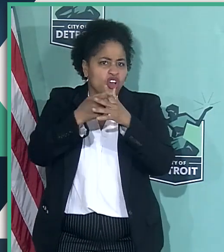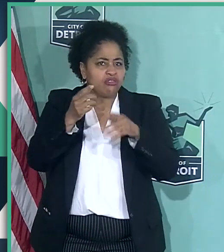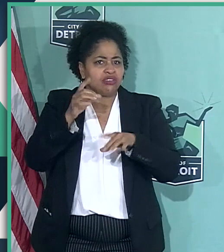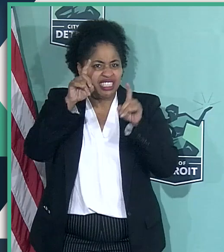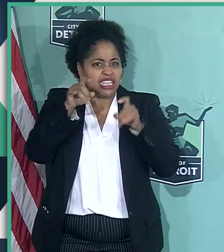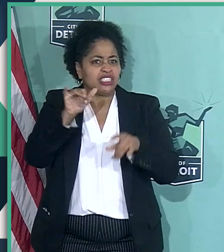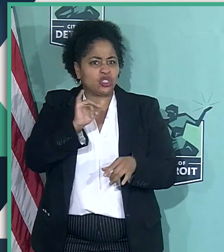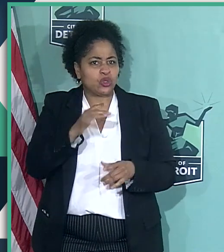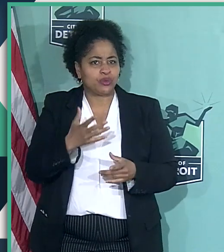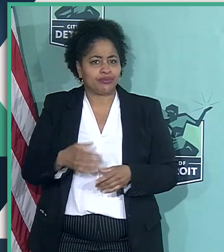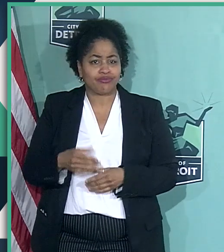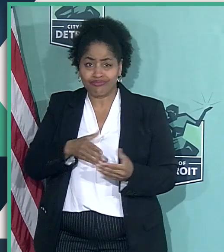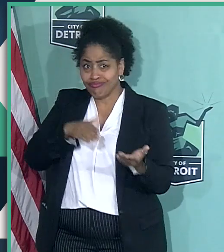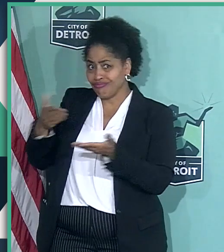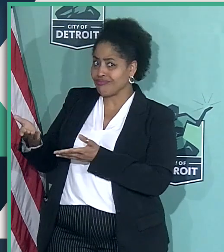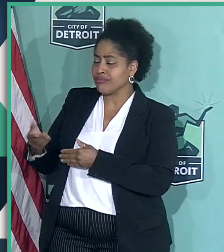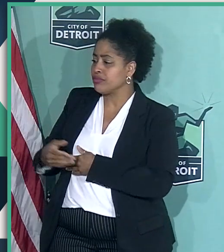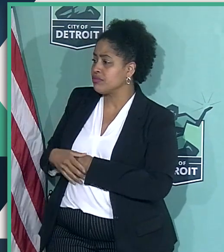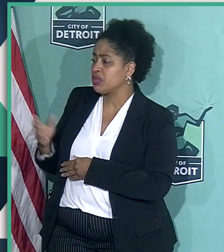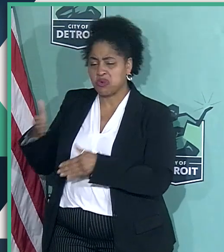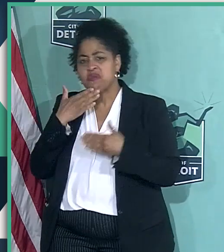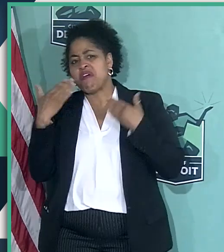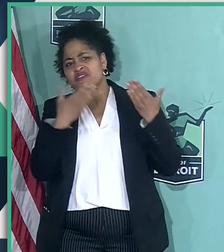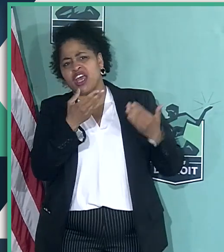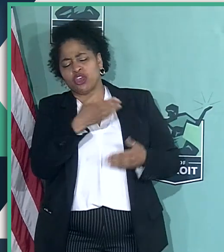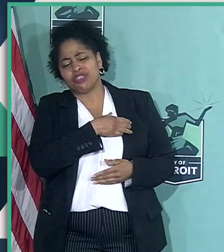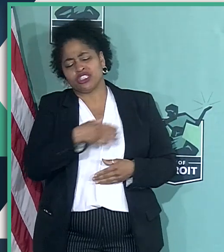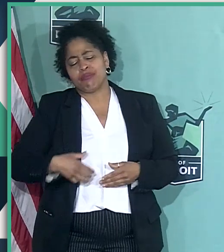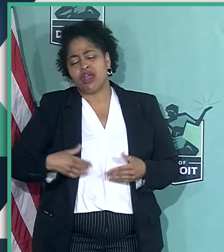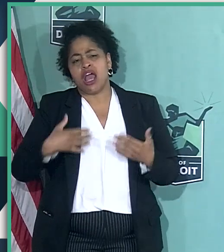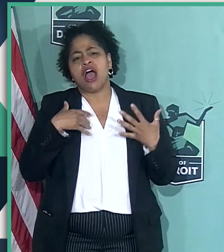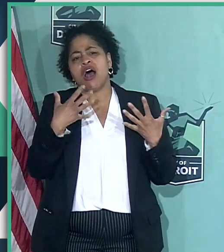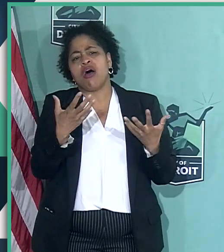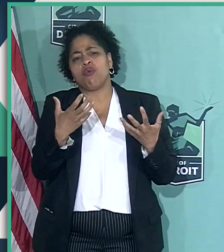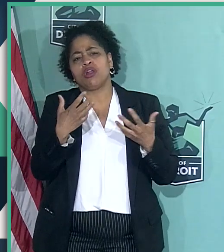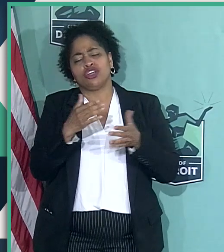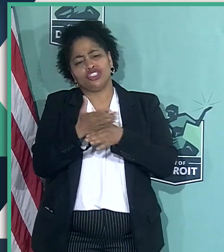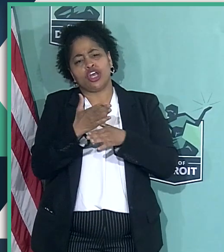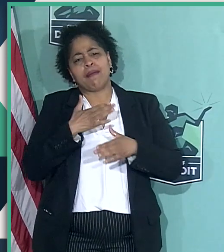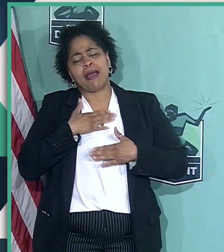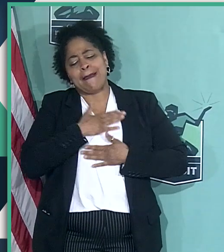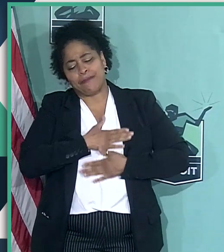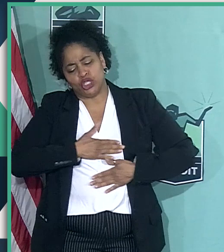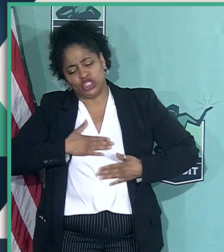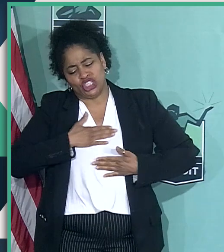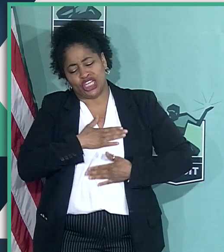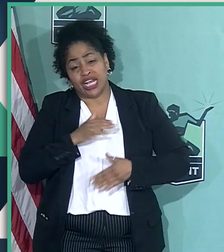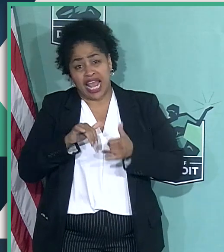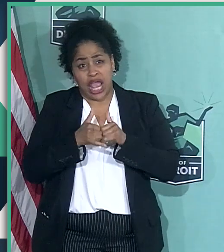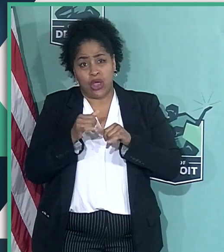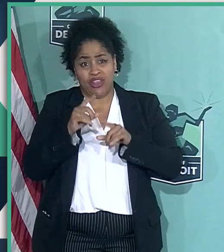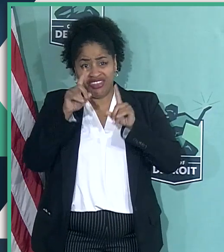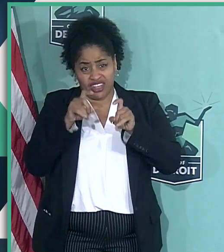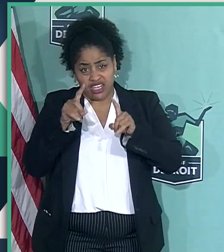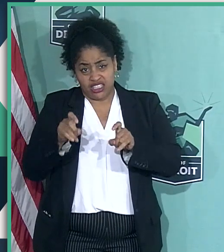Sheffield. Thank you, Mayor. I want to share my appreciation for how testing has evolved,